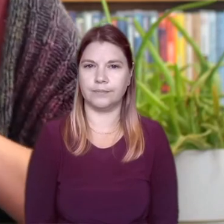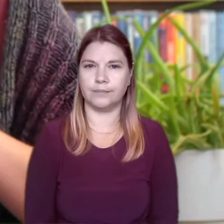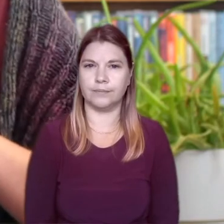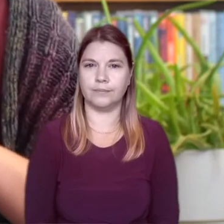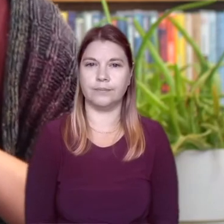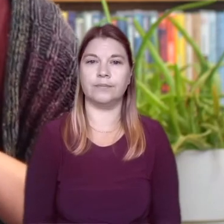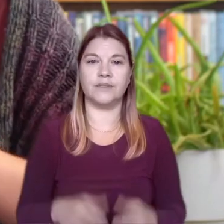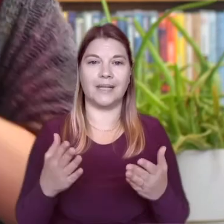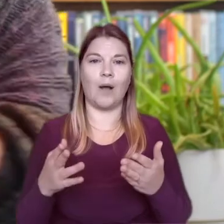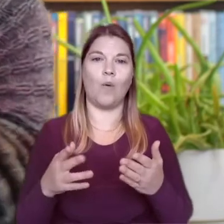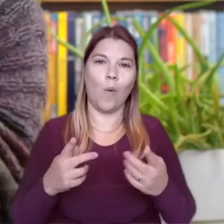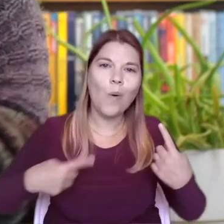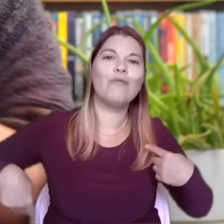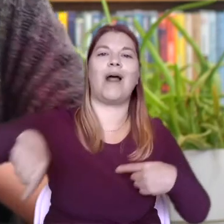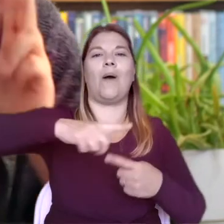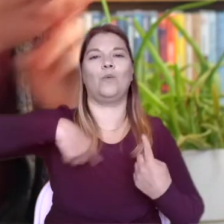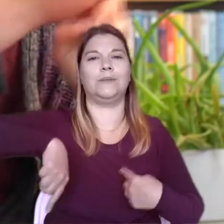Now, all around us.